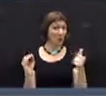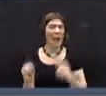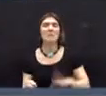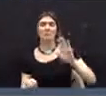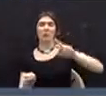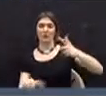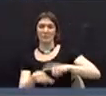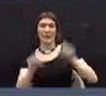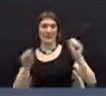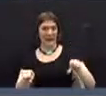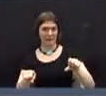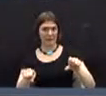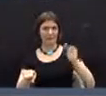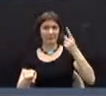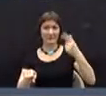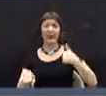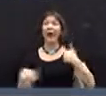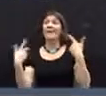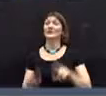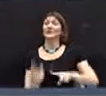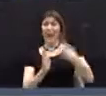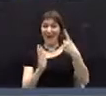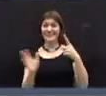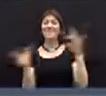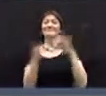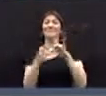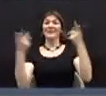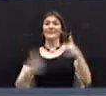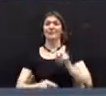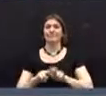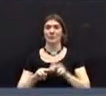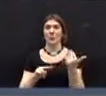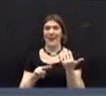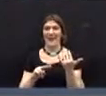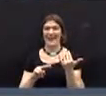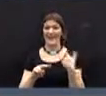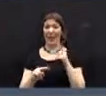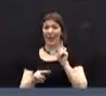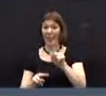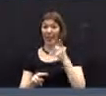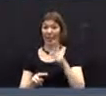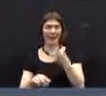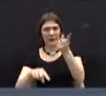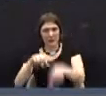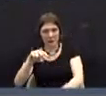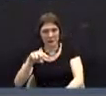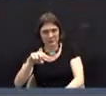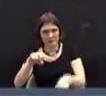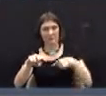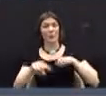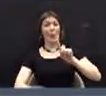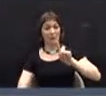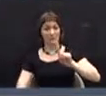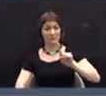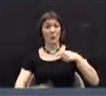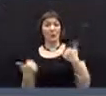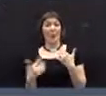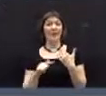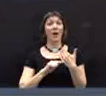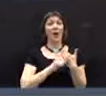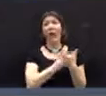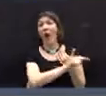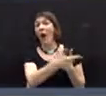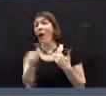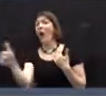or voters of the town who have once spoken shall not again be entitled to the floor to the exclusion of